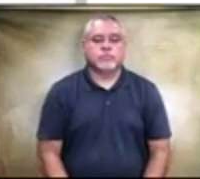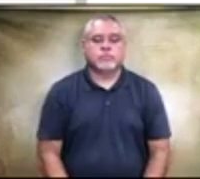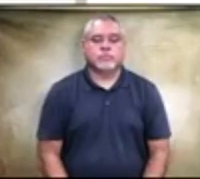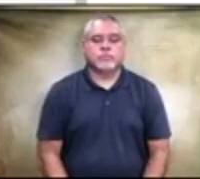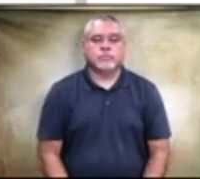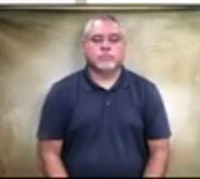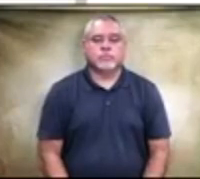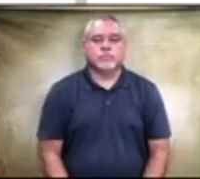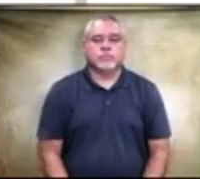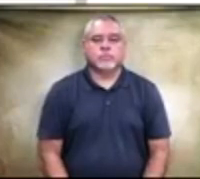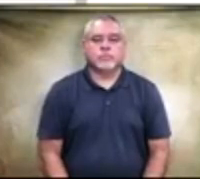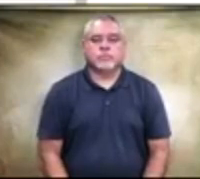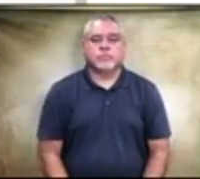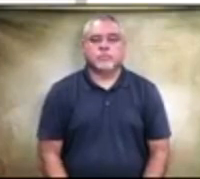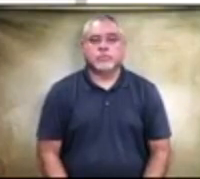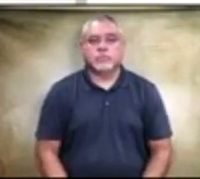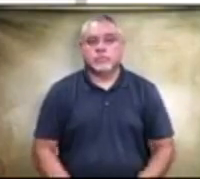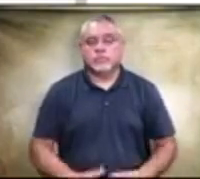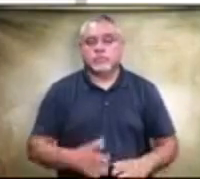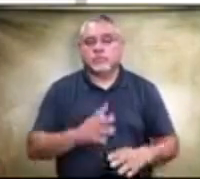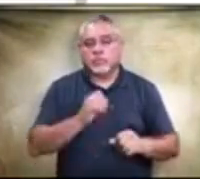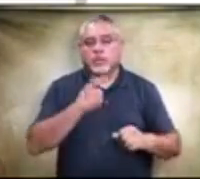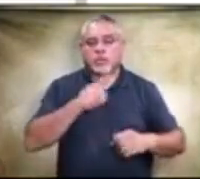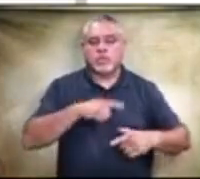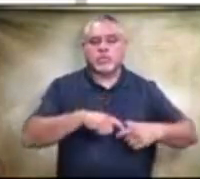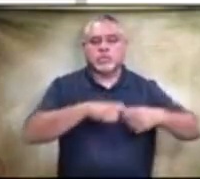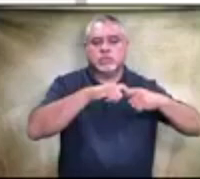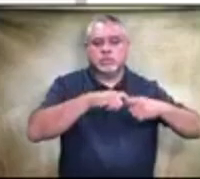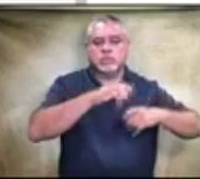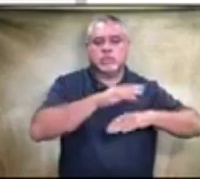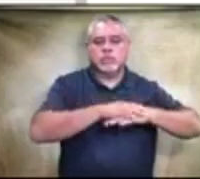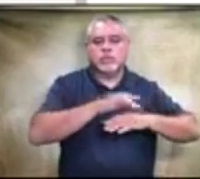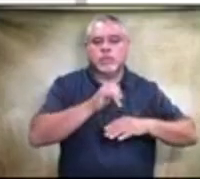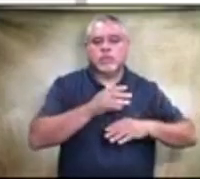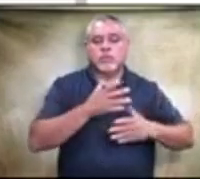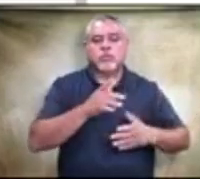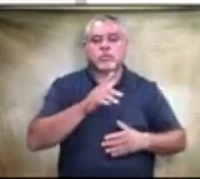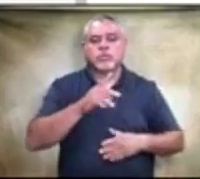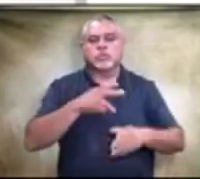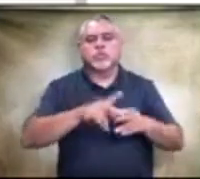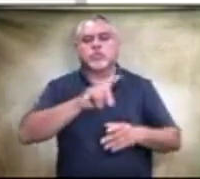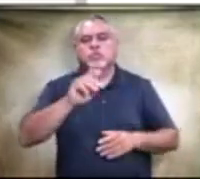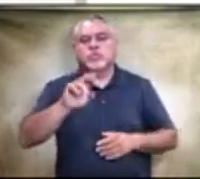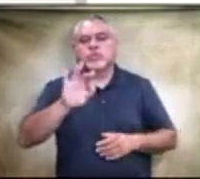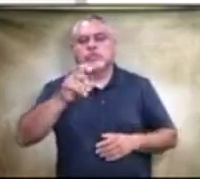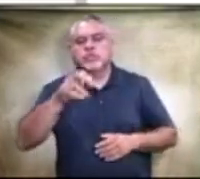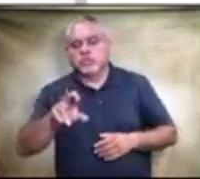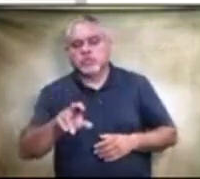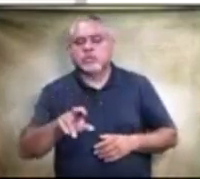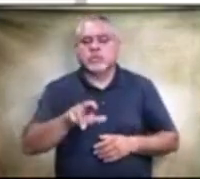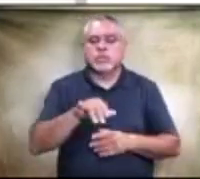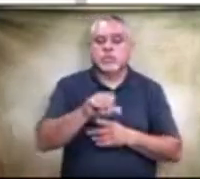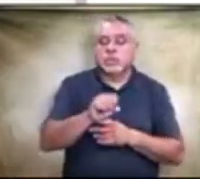Okay, so I'll entertain a motion. Quick question, Mr. Fisher, before... Yes. So